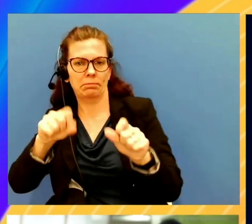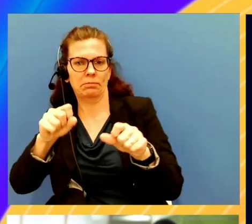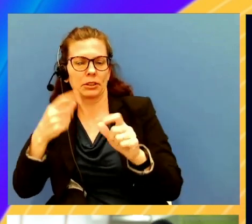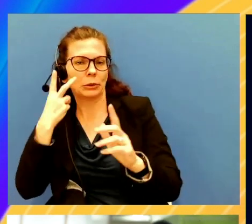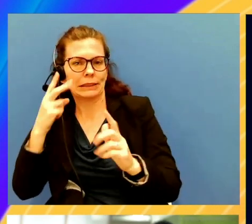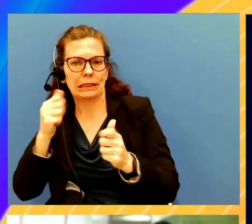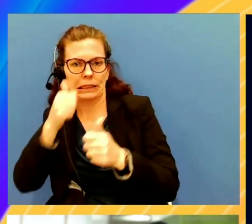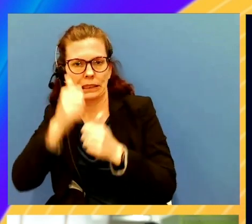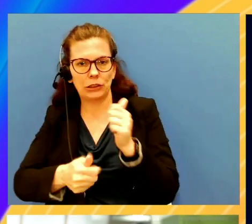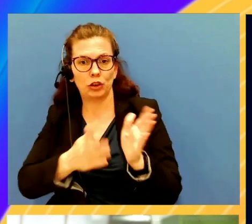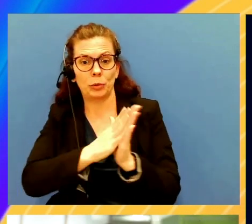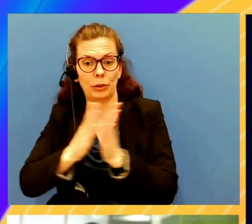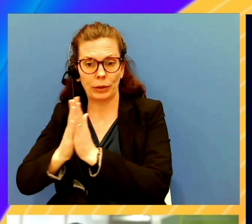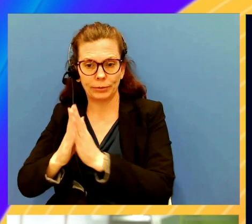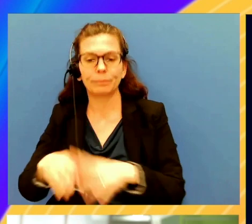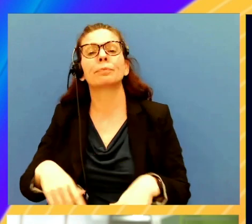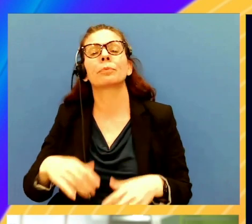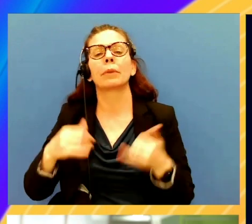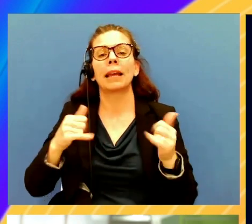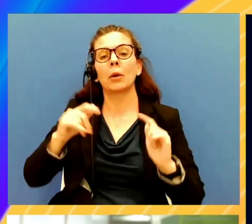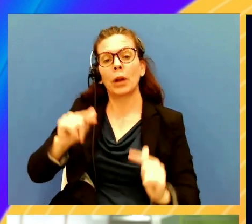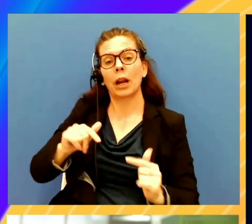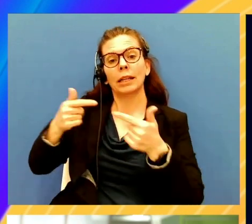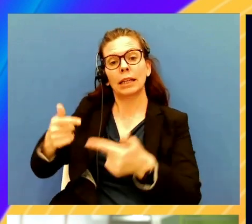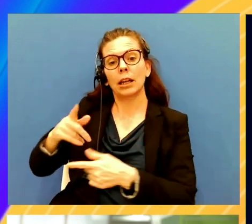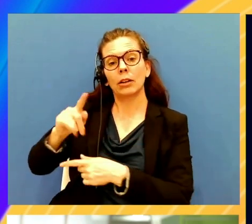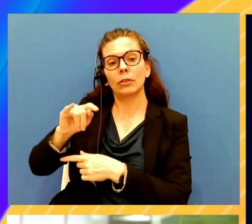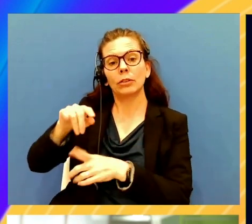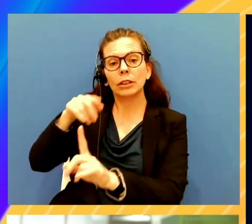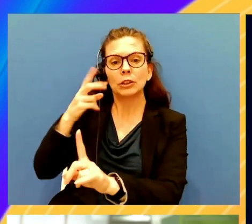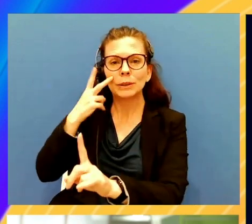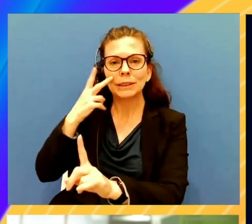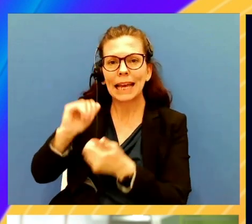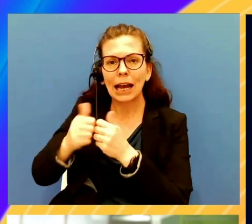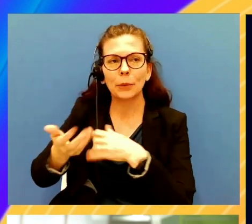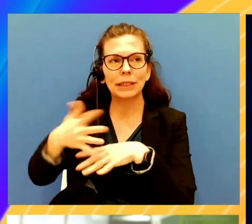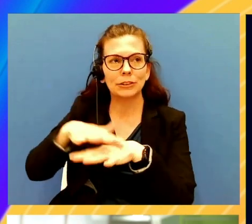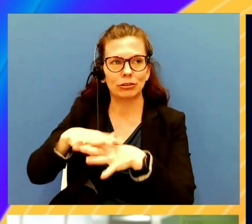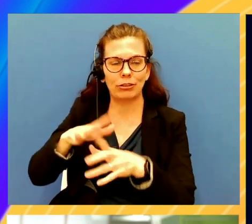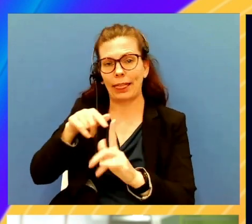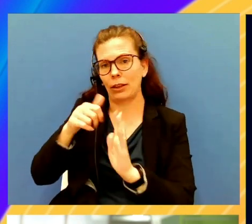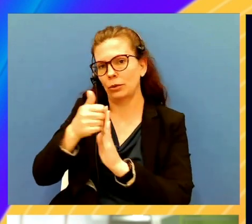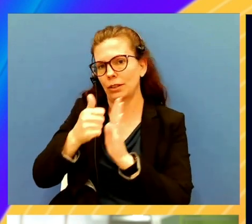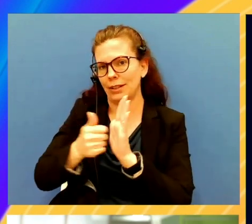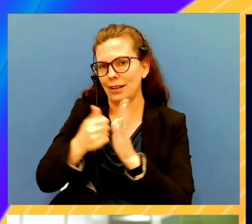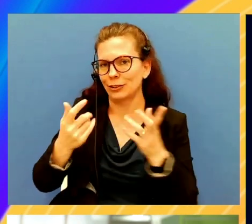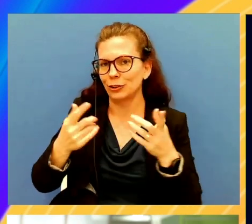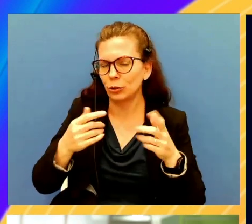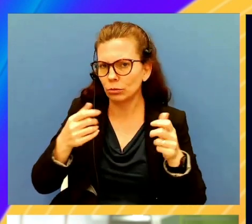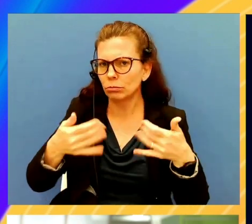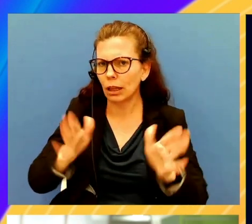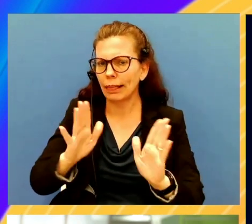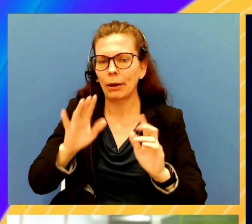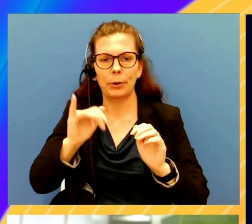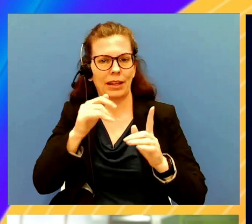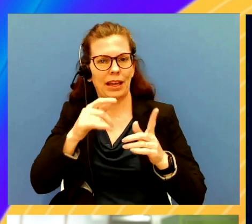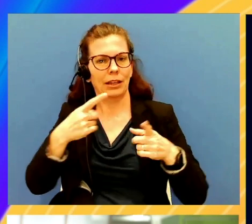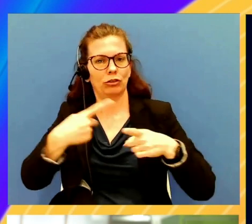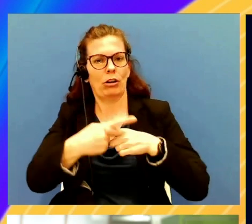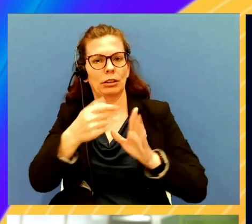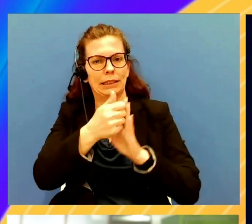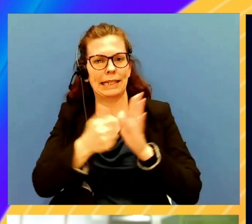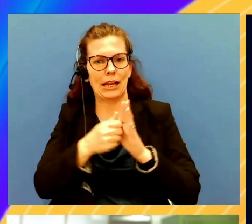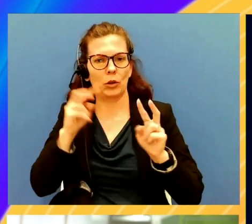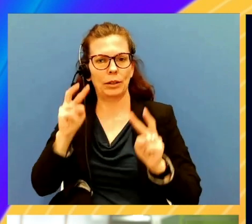Now, once I hand it over to Tulip, you'll see how we integrate those accounts to enable this cross-account observability within a single monitoring